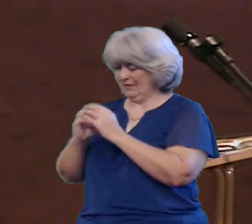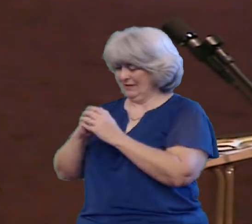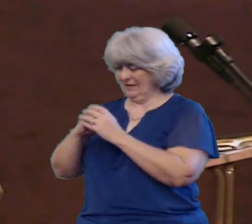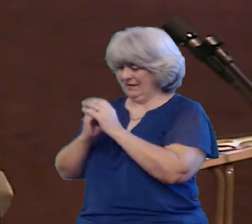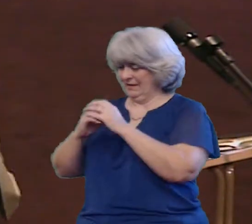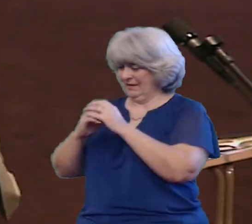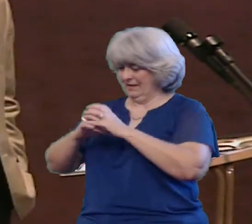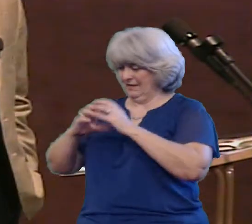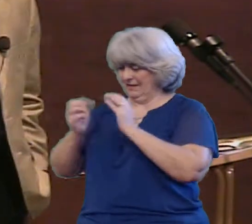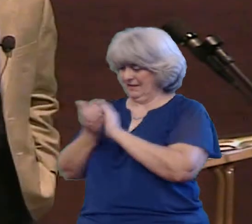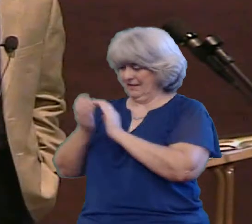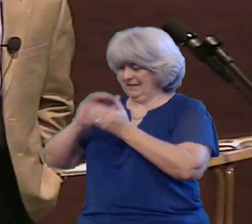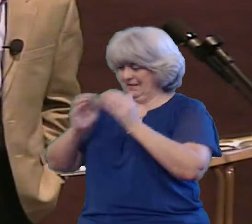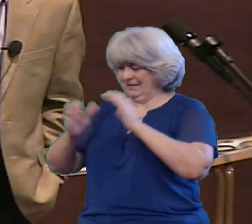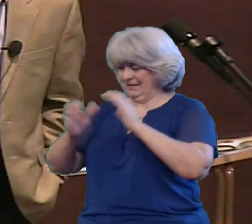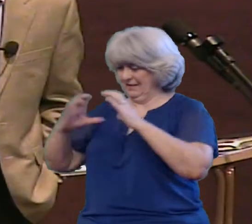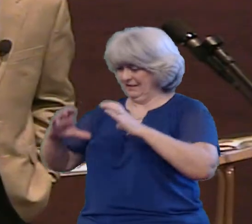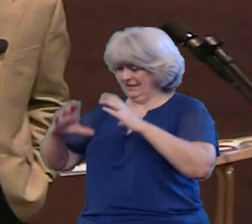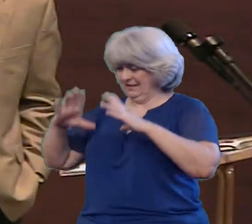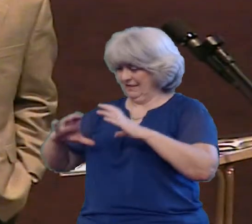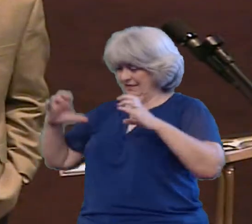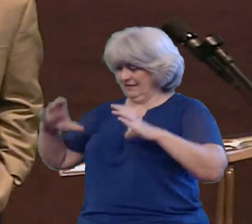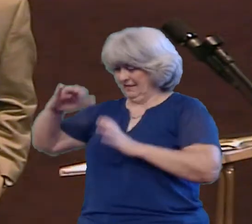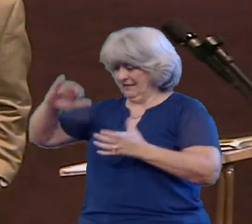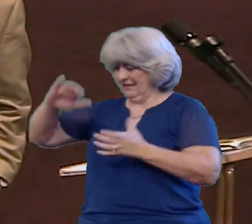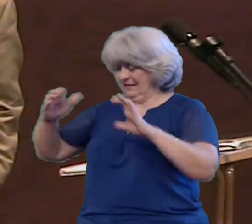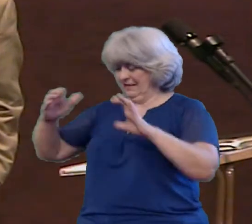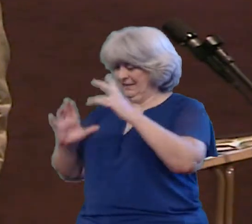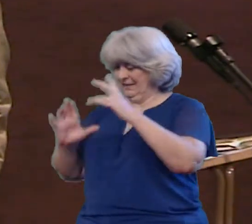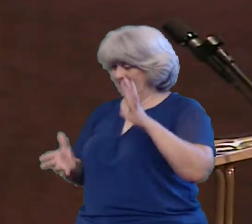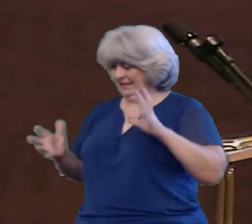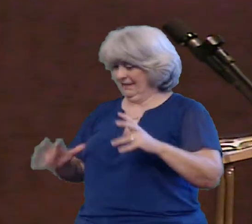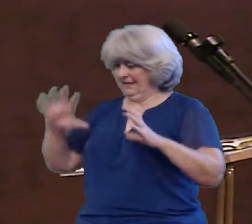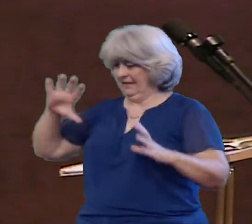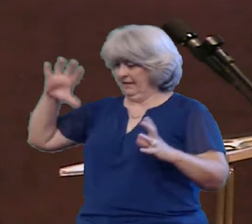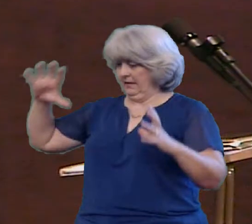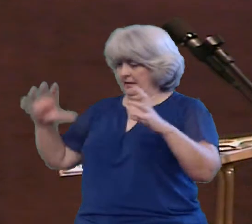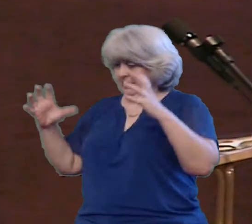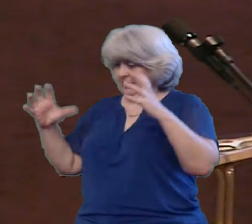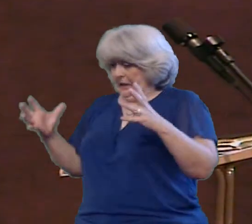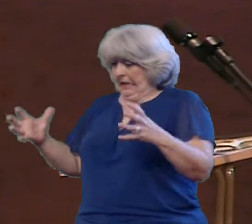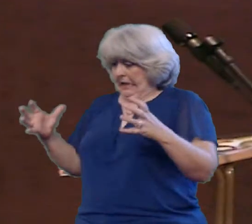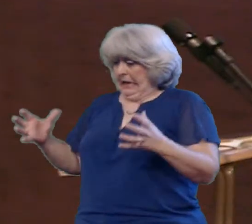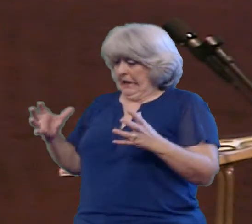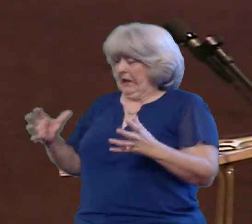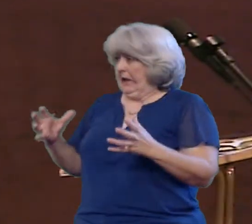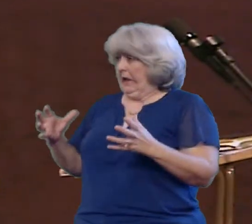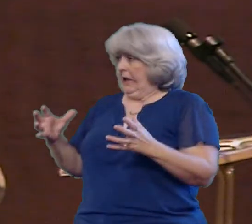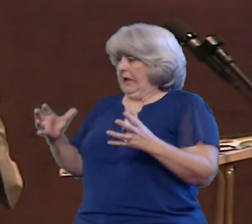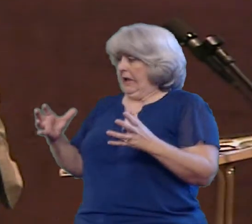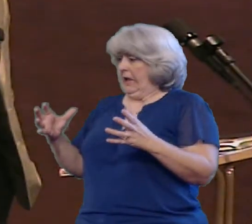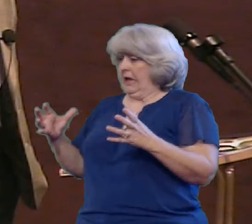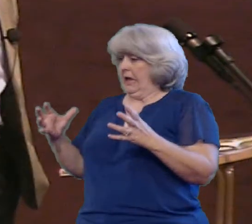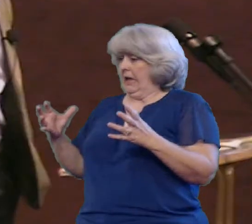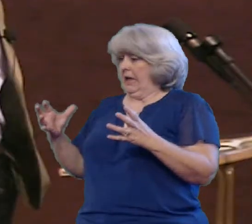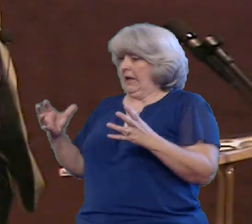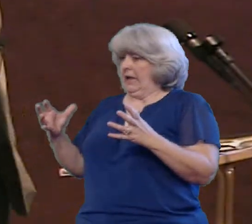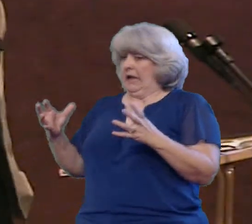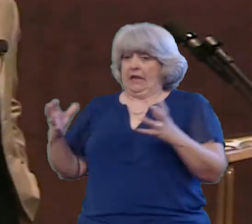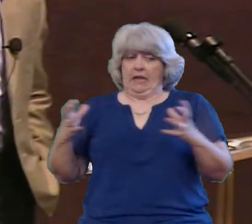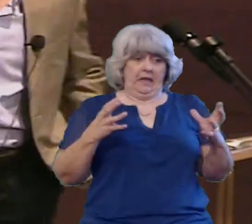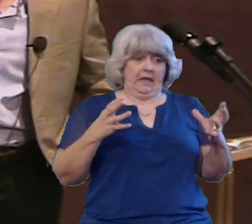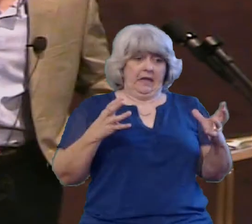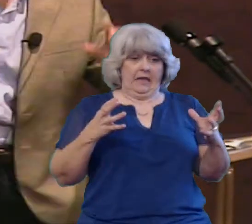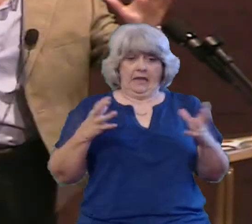Until we get so bad and so caught up Then instead of turning to God Then we turn to him And we make hey God